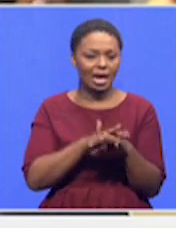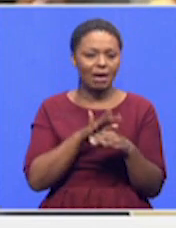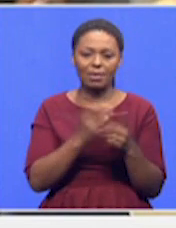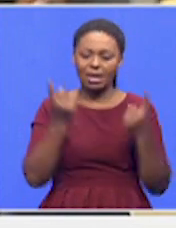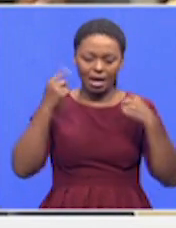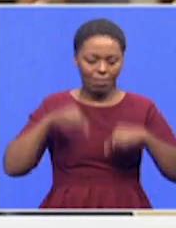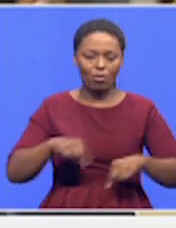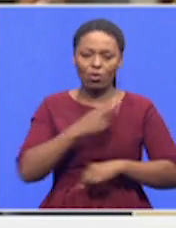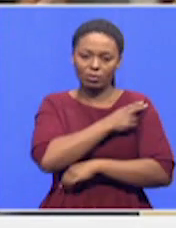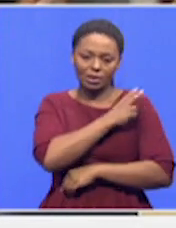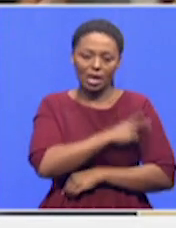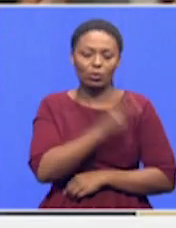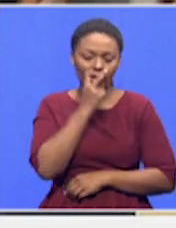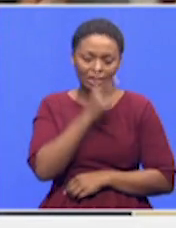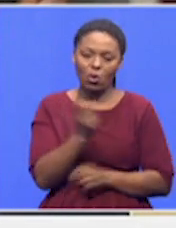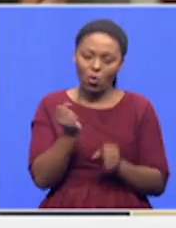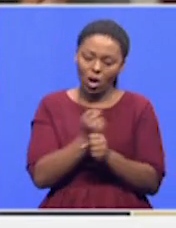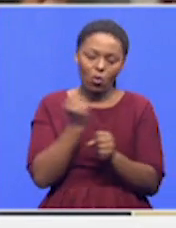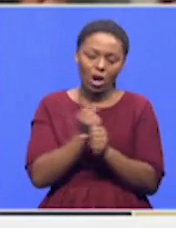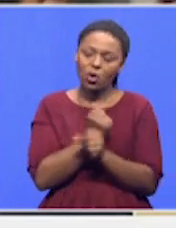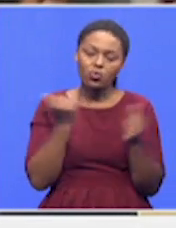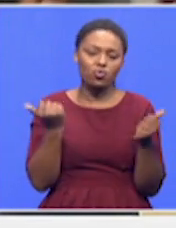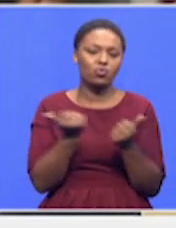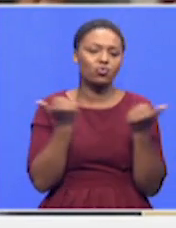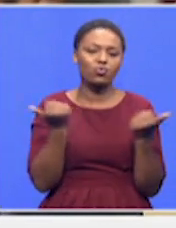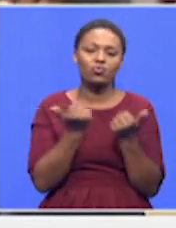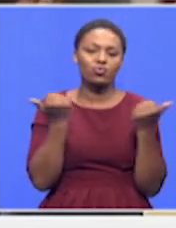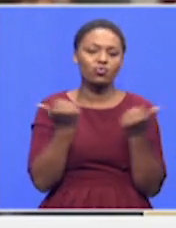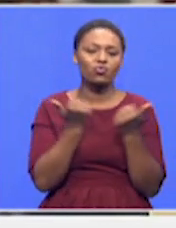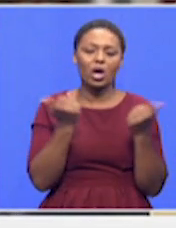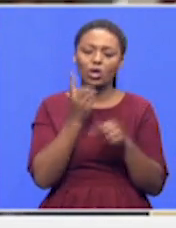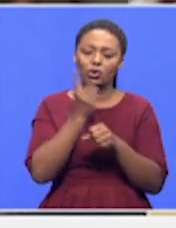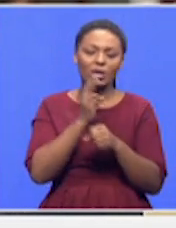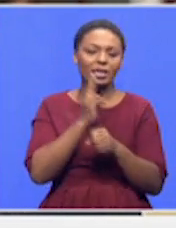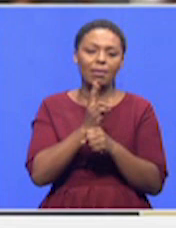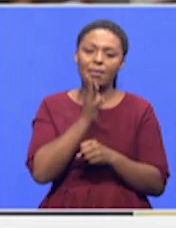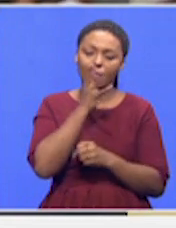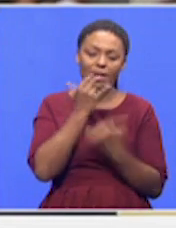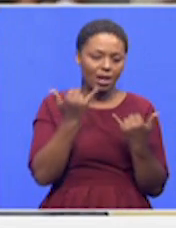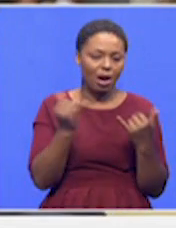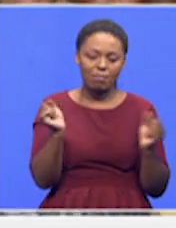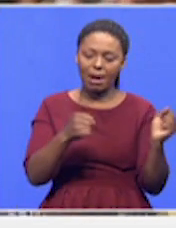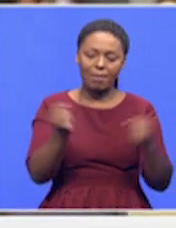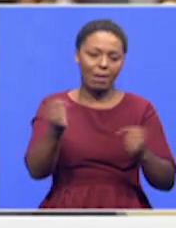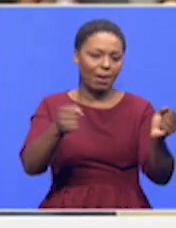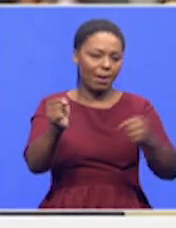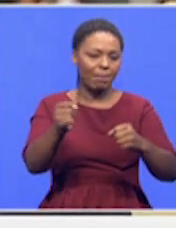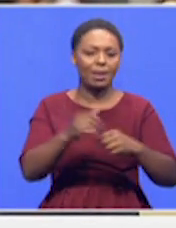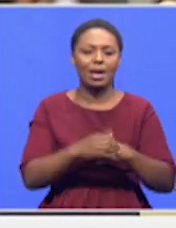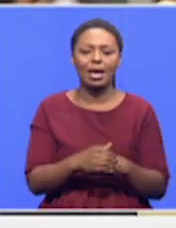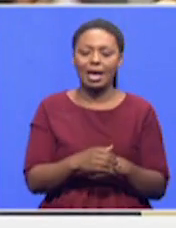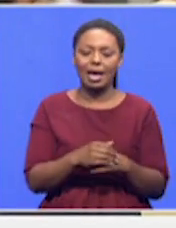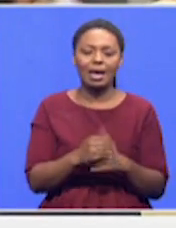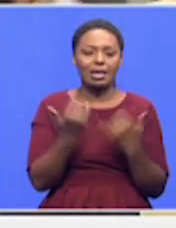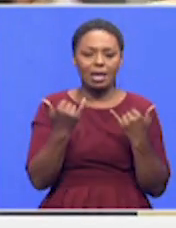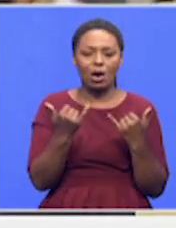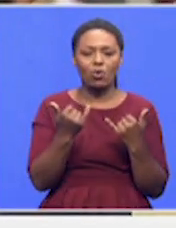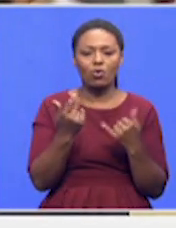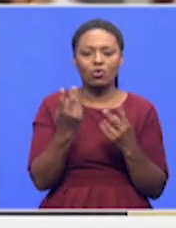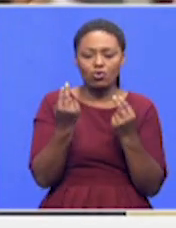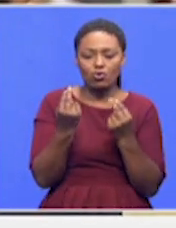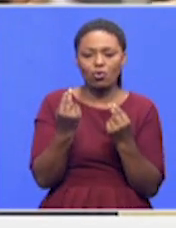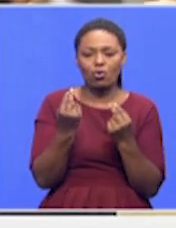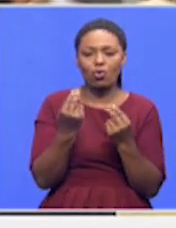the hospital at work. Enough doctors, even nurses. Now with the new vehicles we have acquired now,